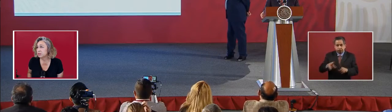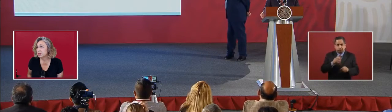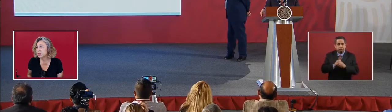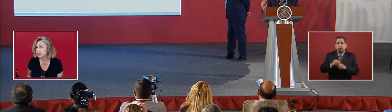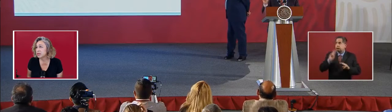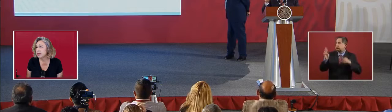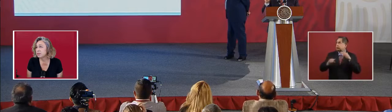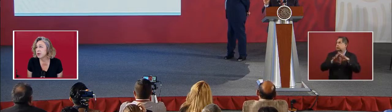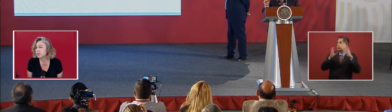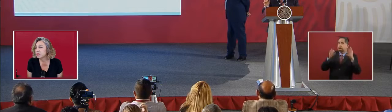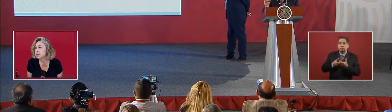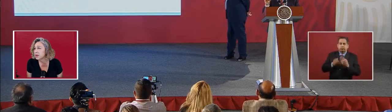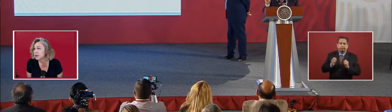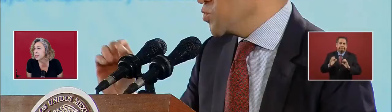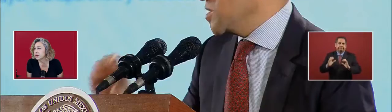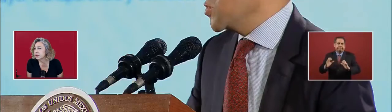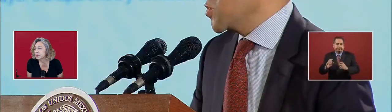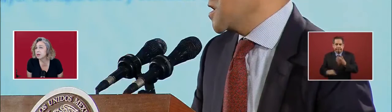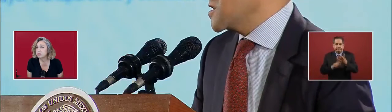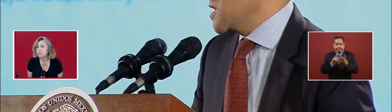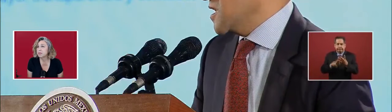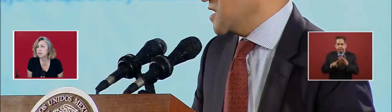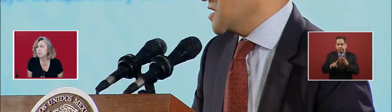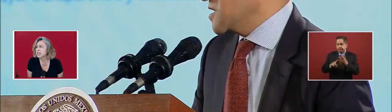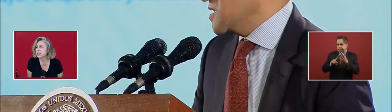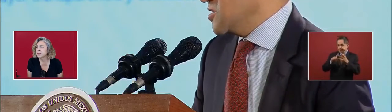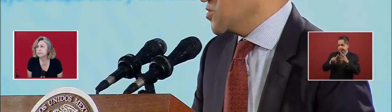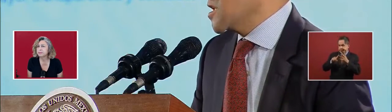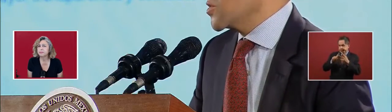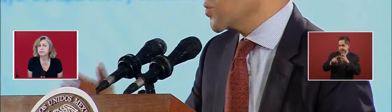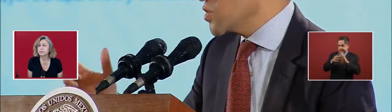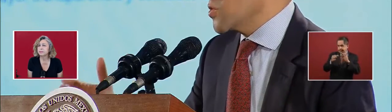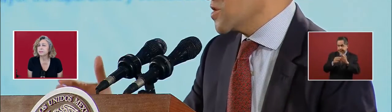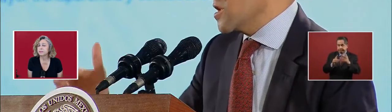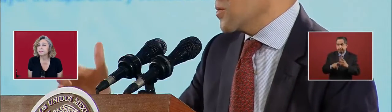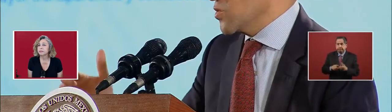So the second part was something about the budget.